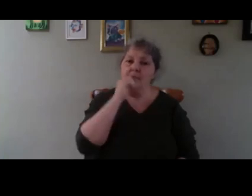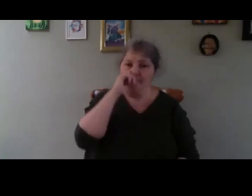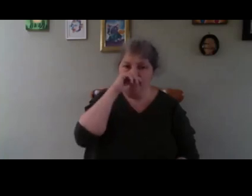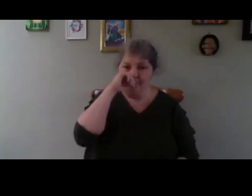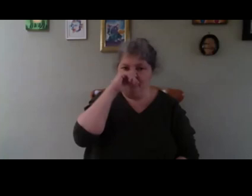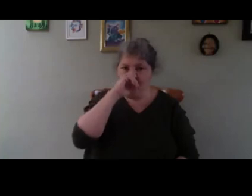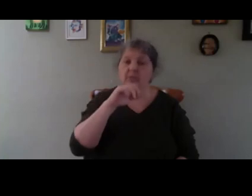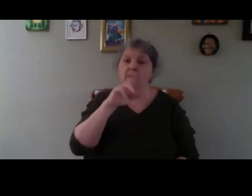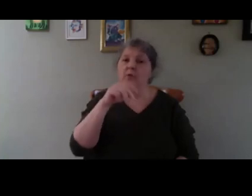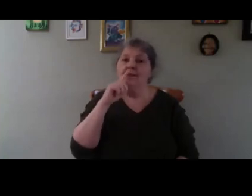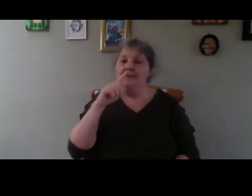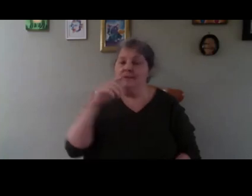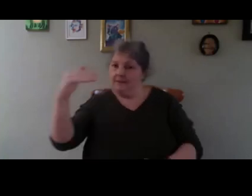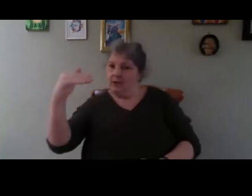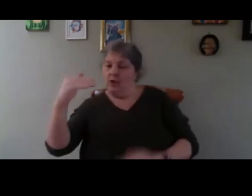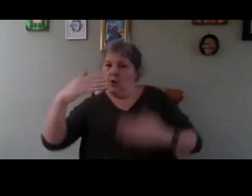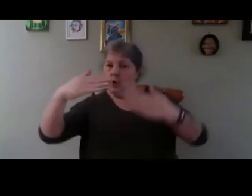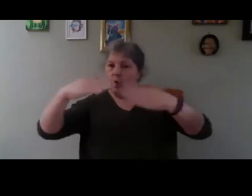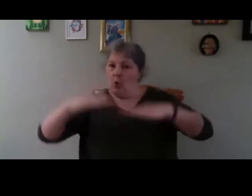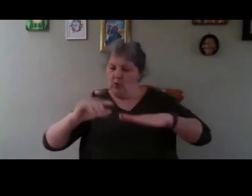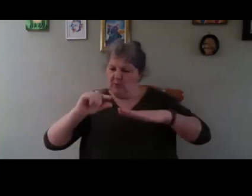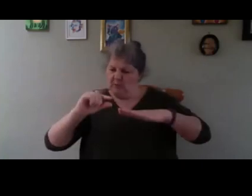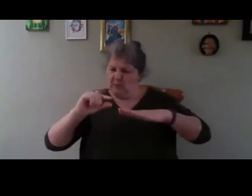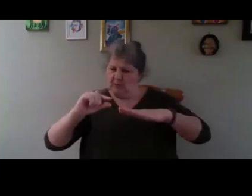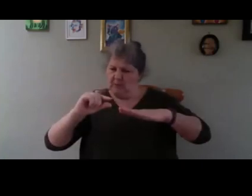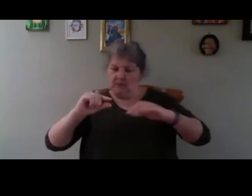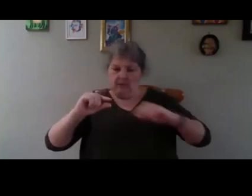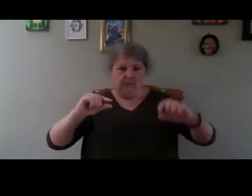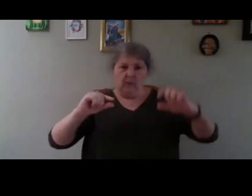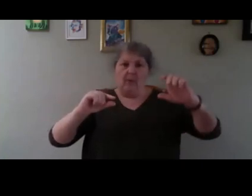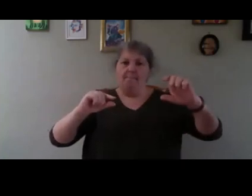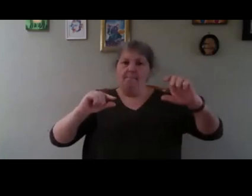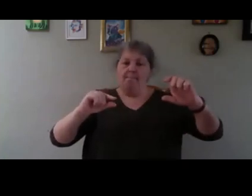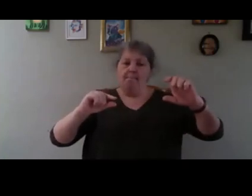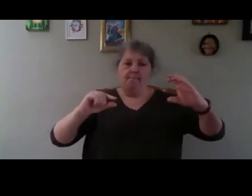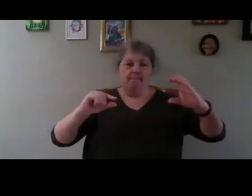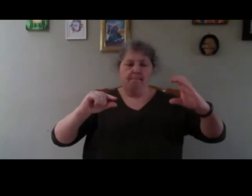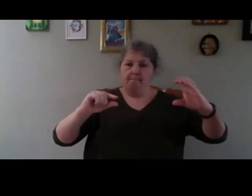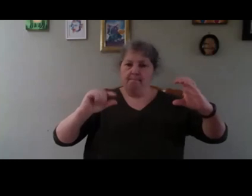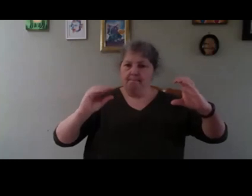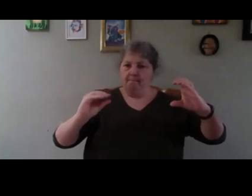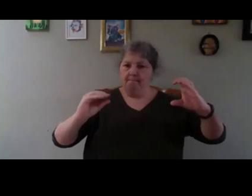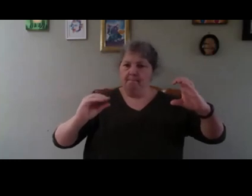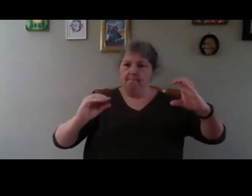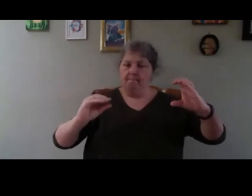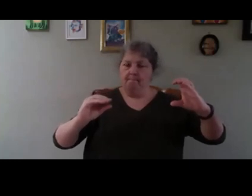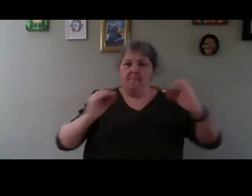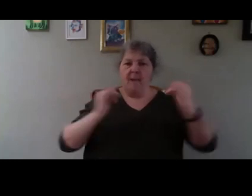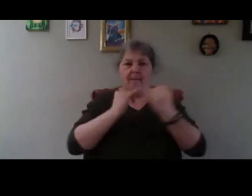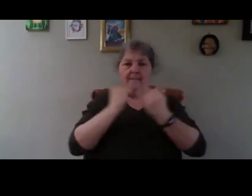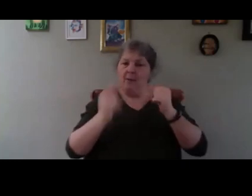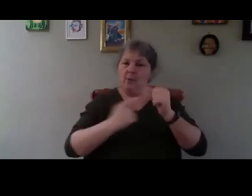side on the left is closer this one is more open and I play with the automatic vent opener